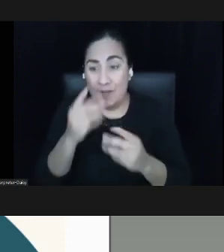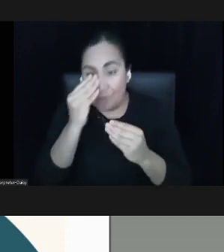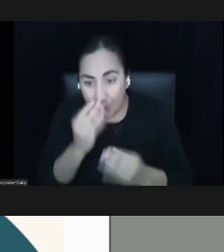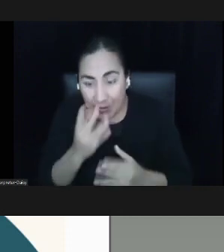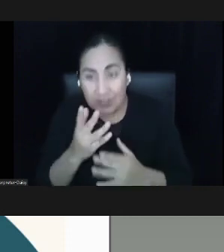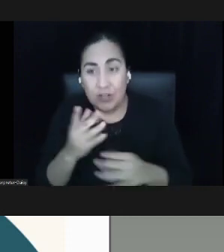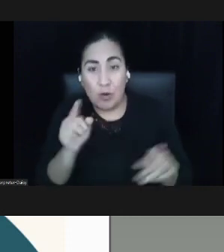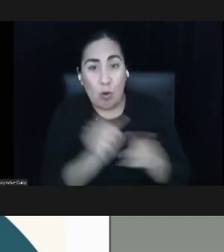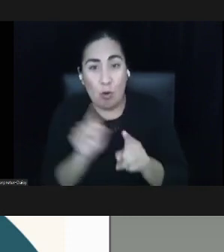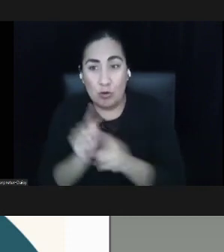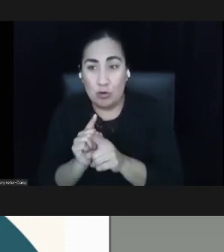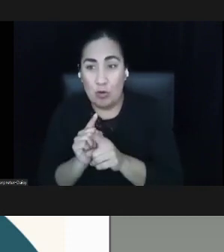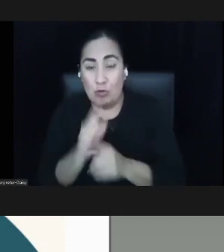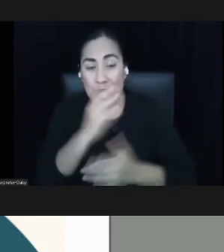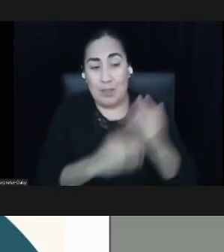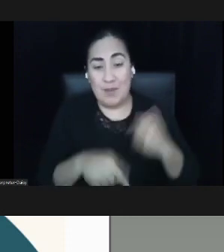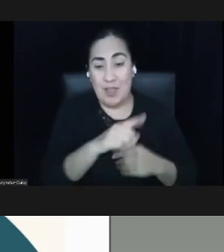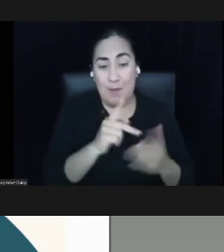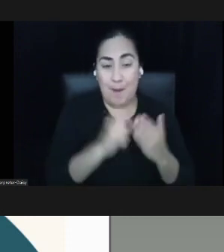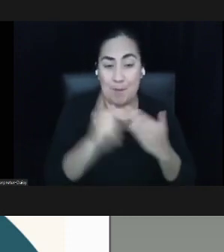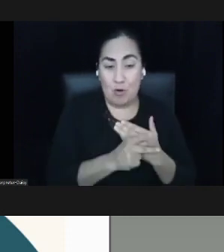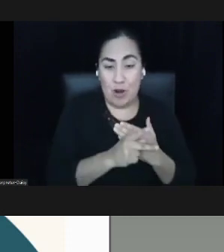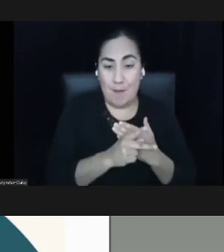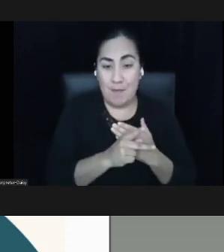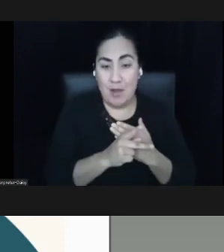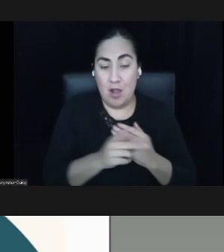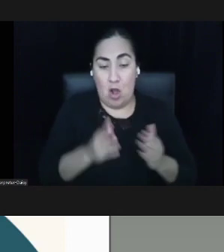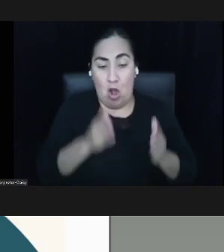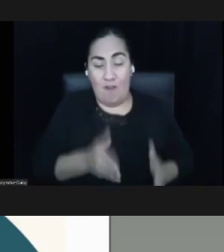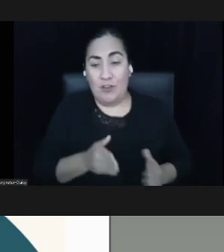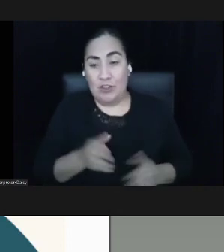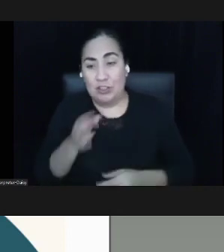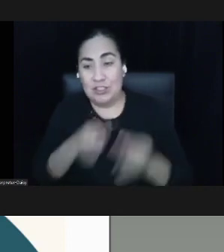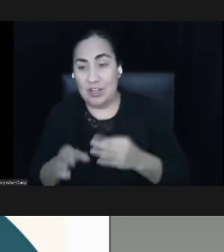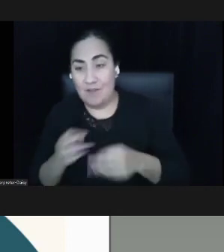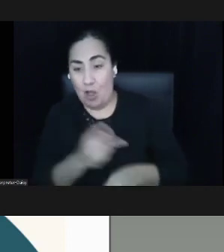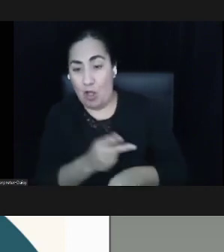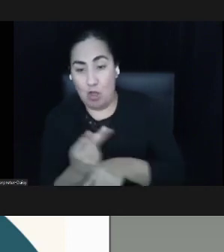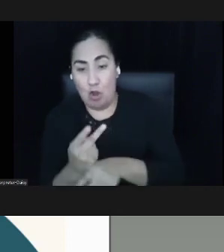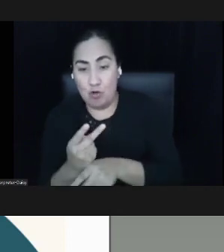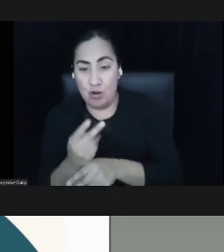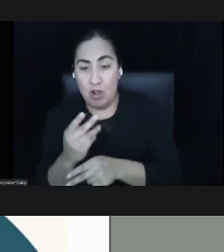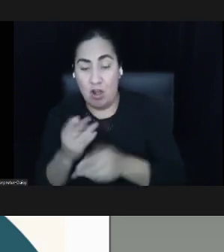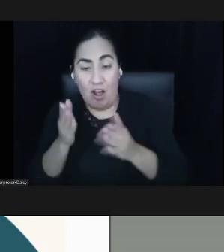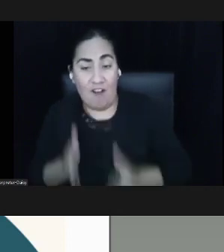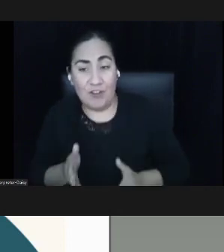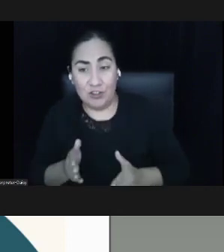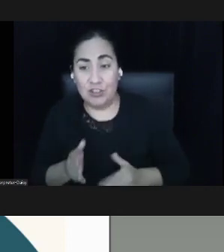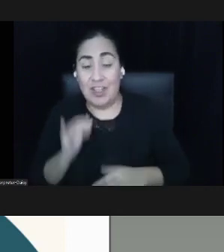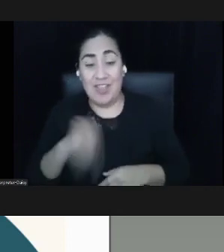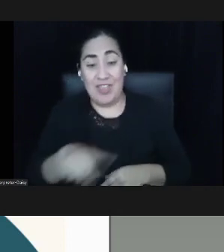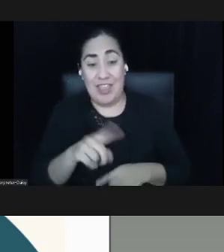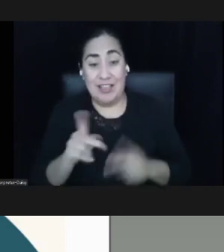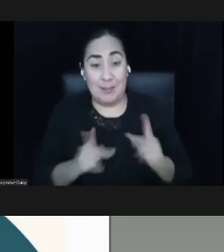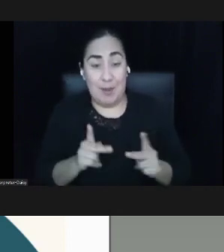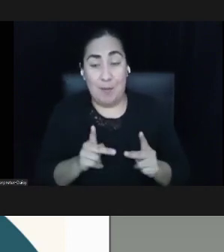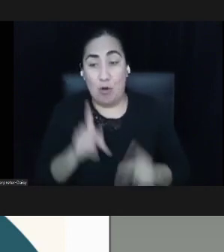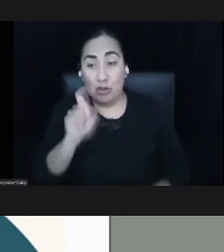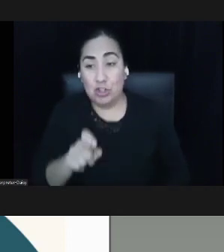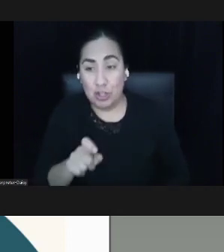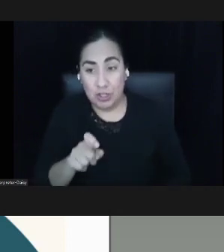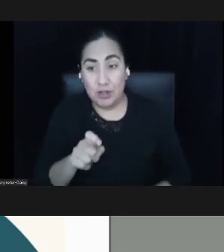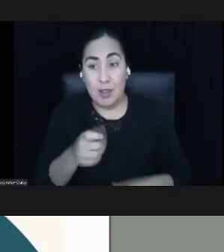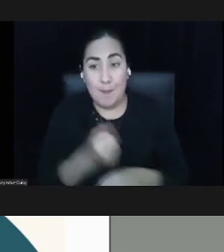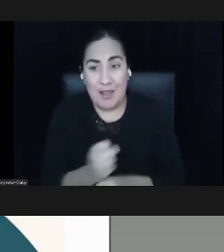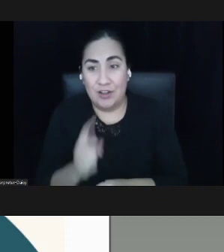instead of loan officers, where these folks are expected to perform a sense of due diligence to mitigate risk, and the role of